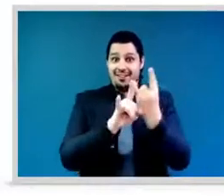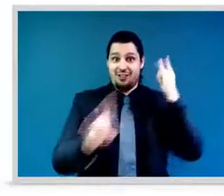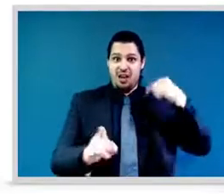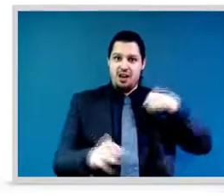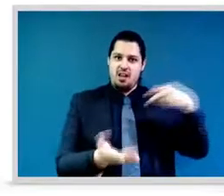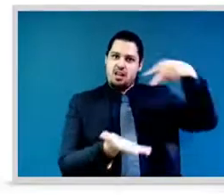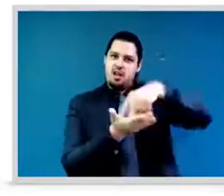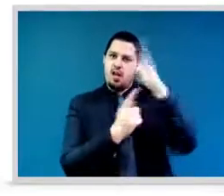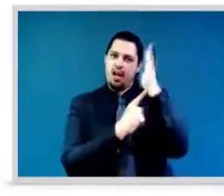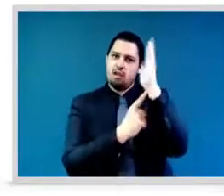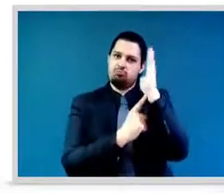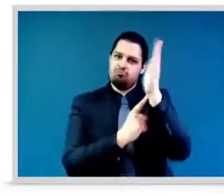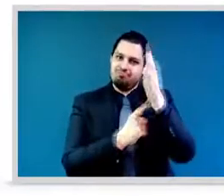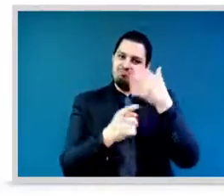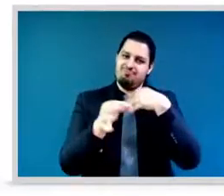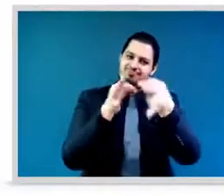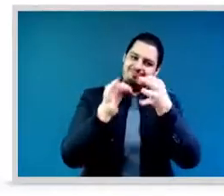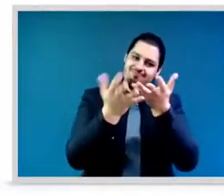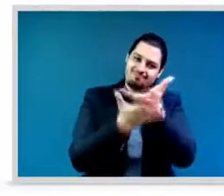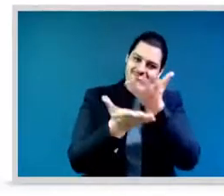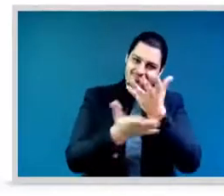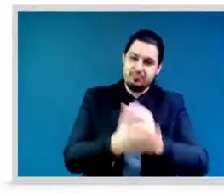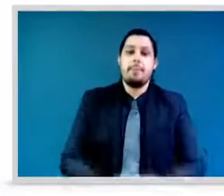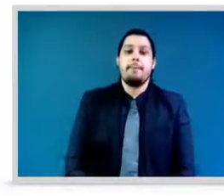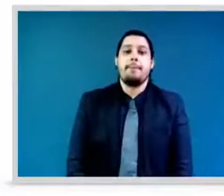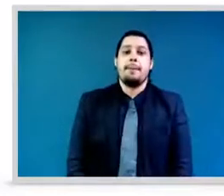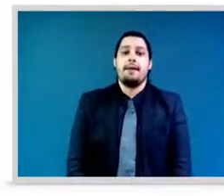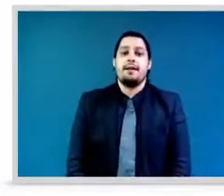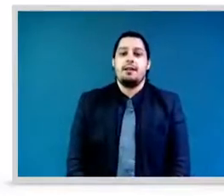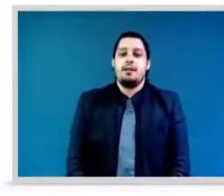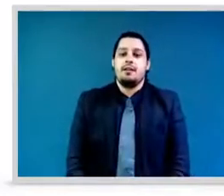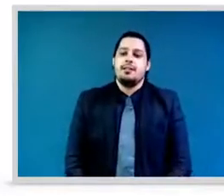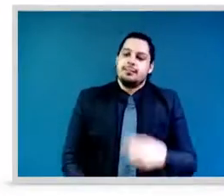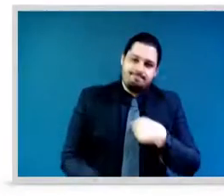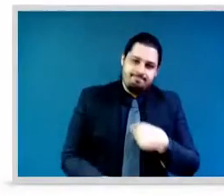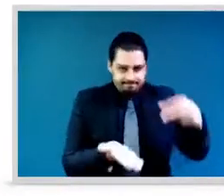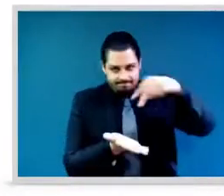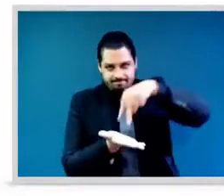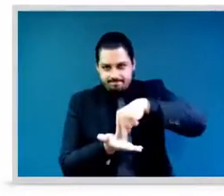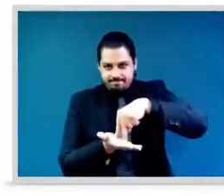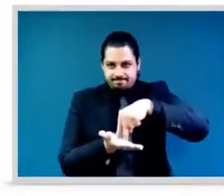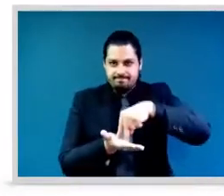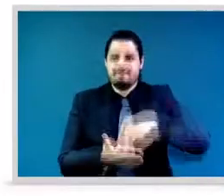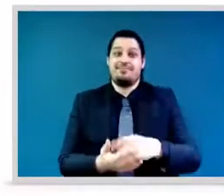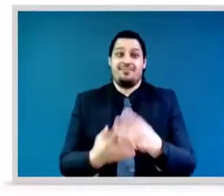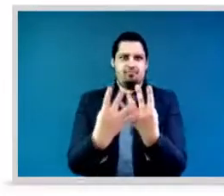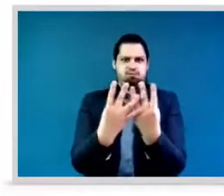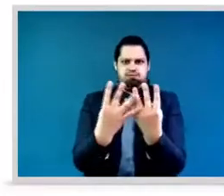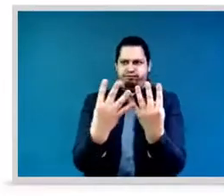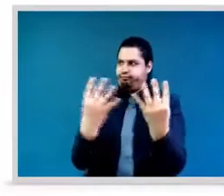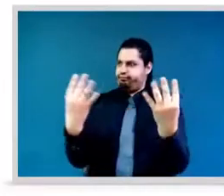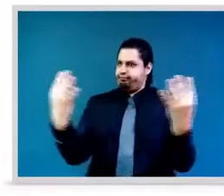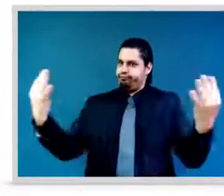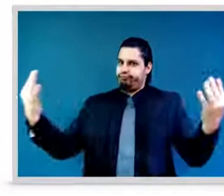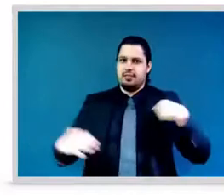could not care less. They told me very honestly, oh, you know, they're working on a re-election,